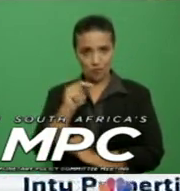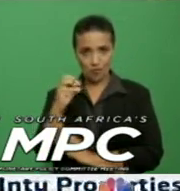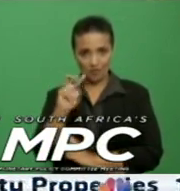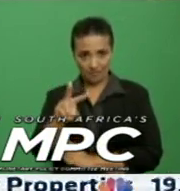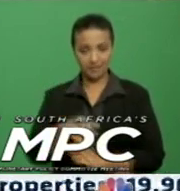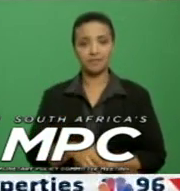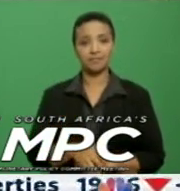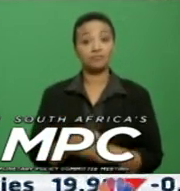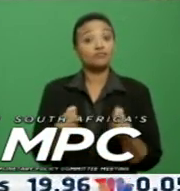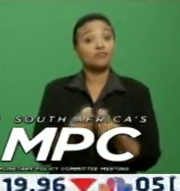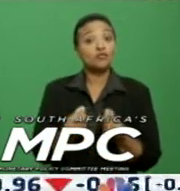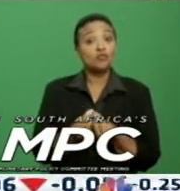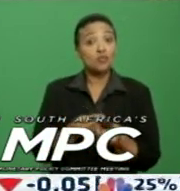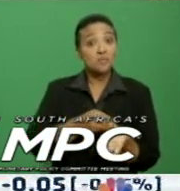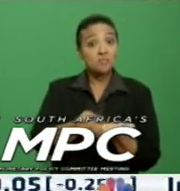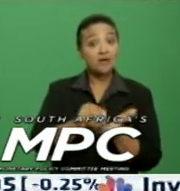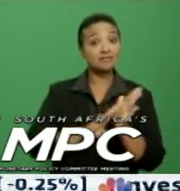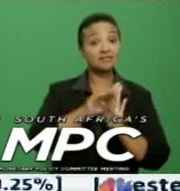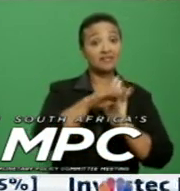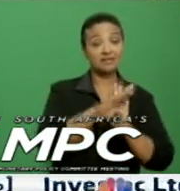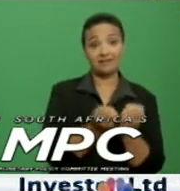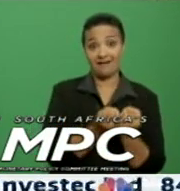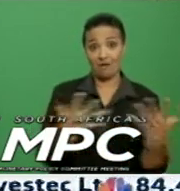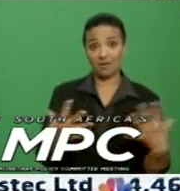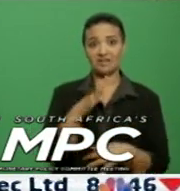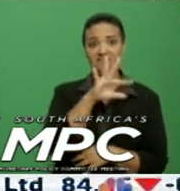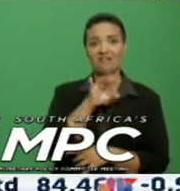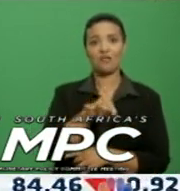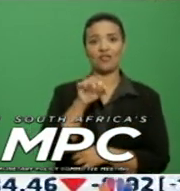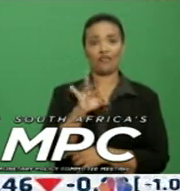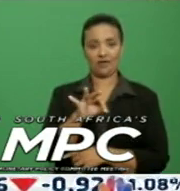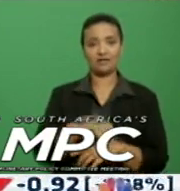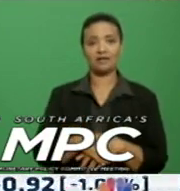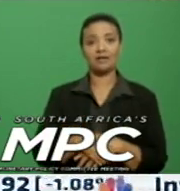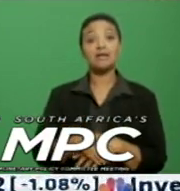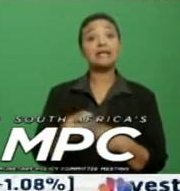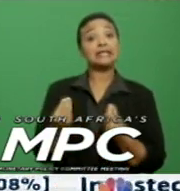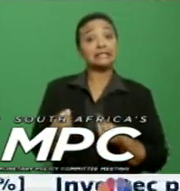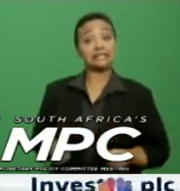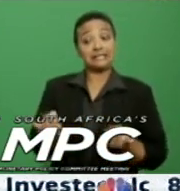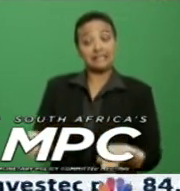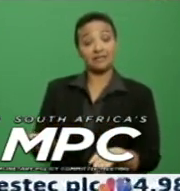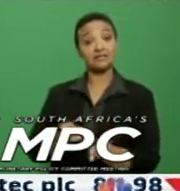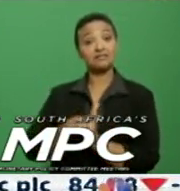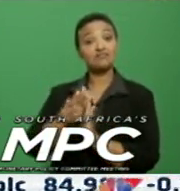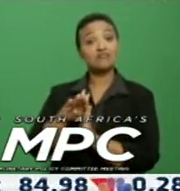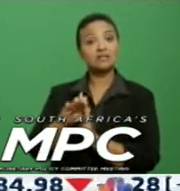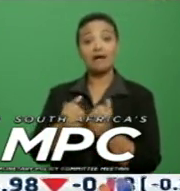inflation was 5.3%, while services price inflation was unchanged at 5